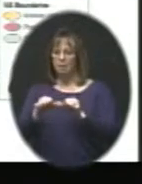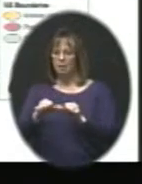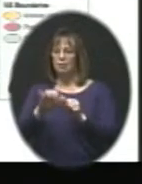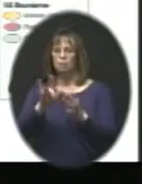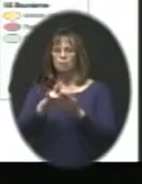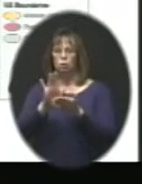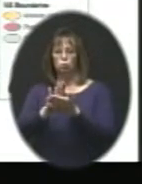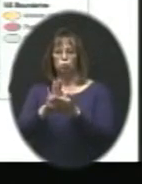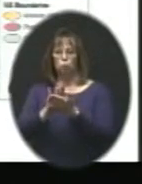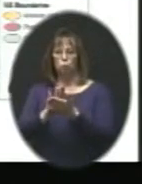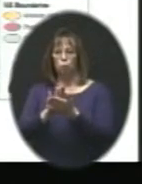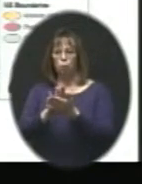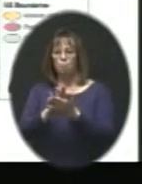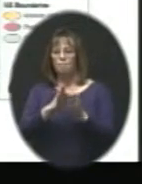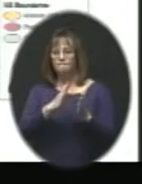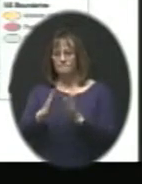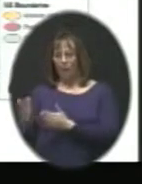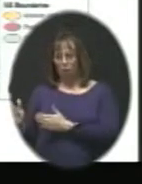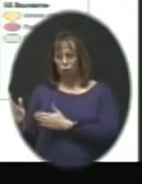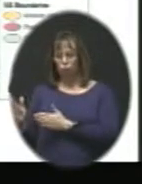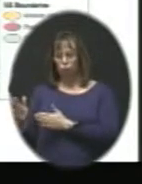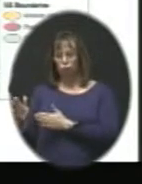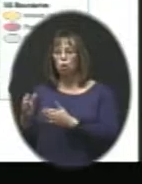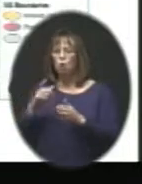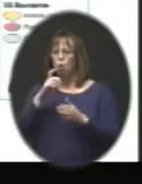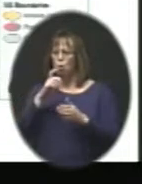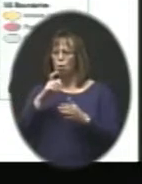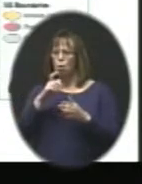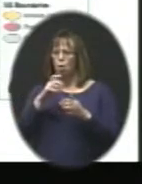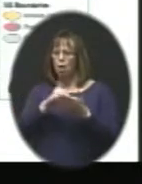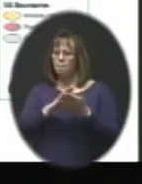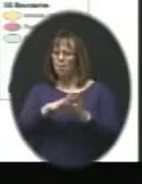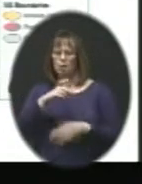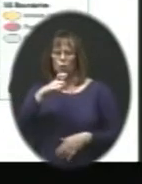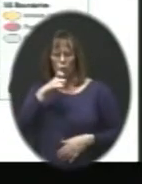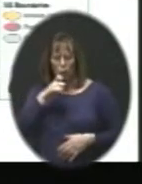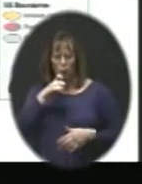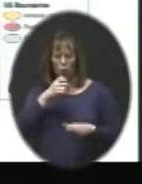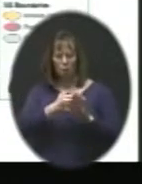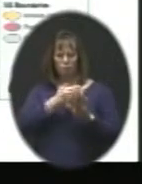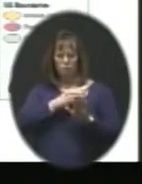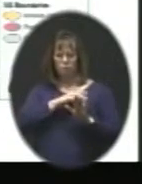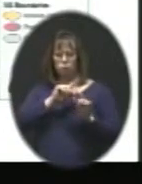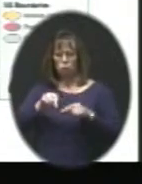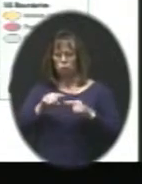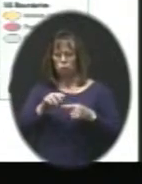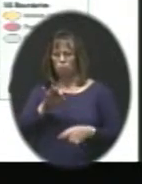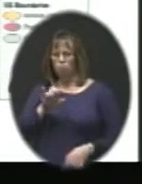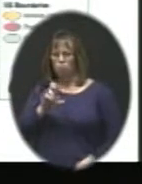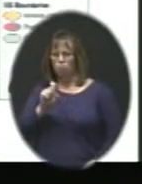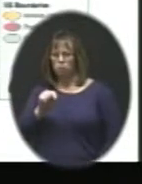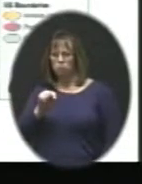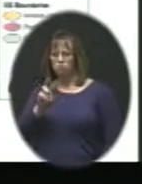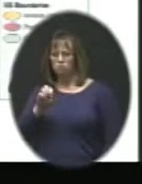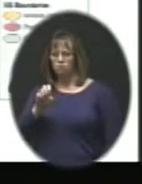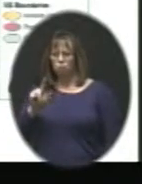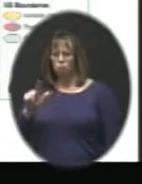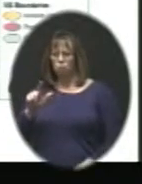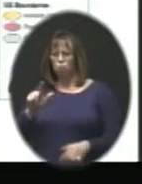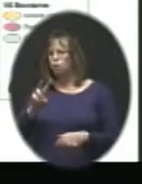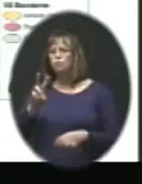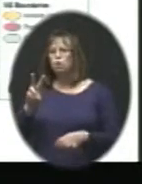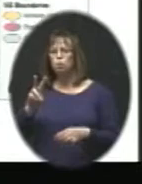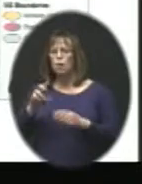school feeder pattern. Okay, who does this impact? That impacts that previously going to Forest View and then on to Mission Trail,